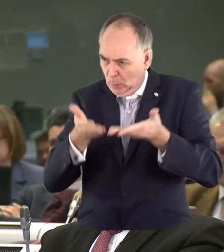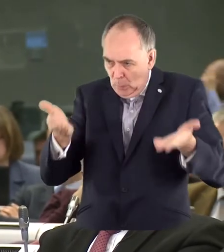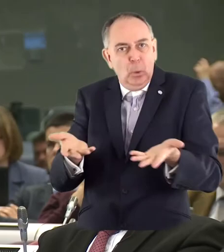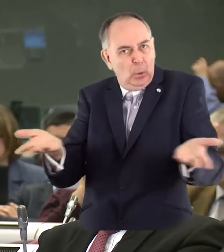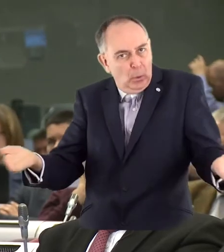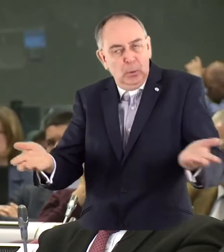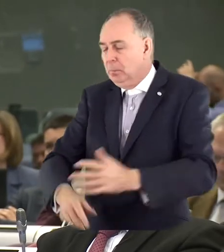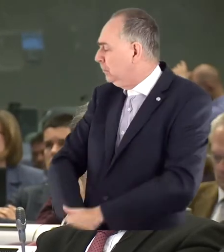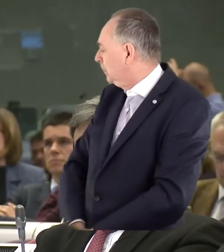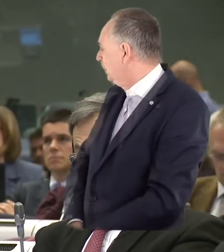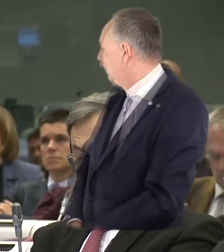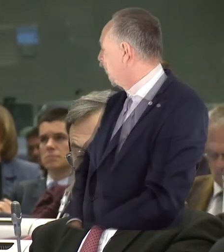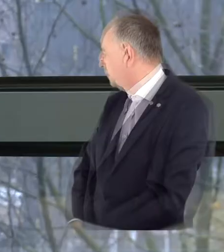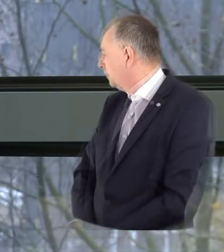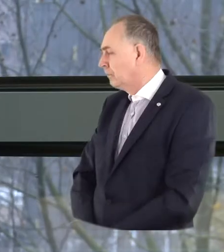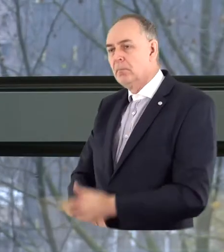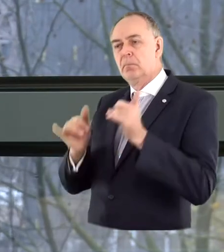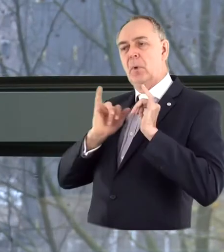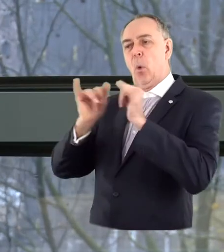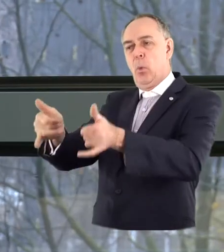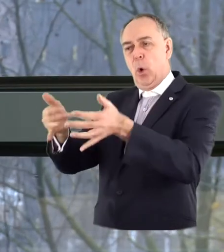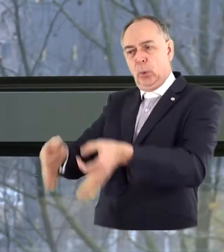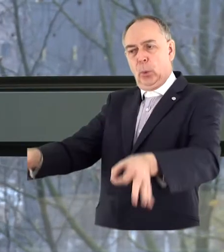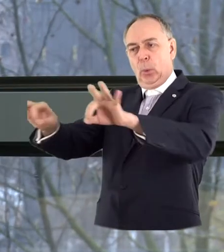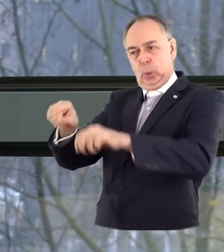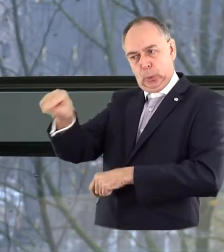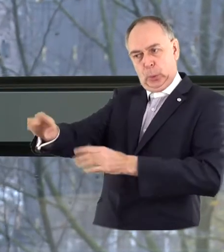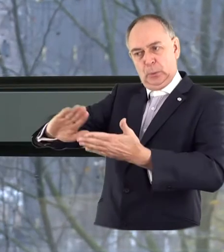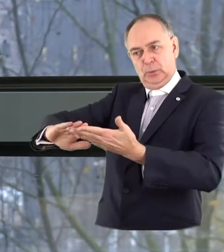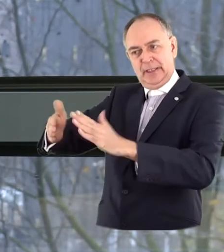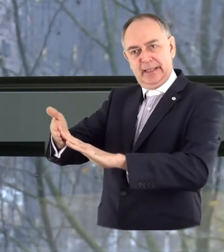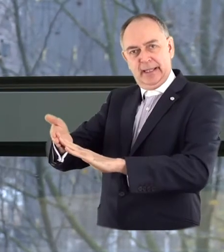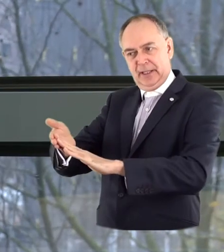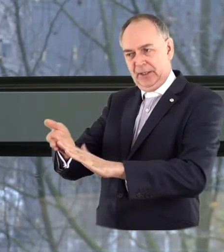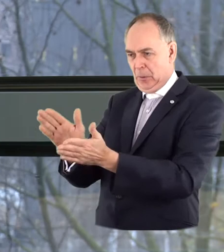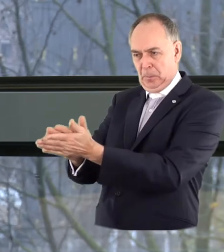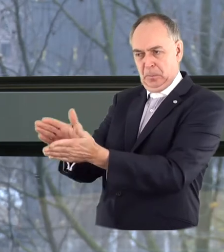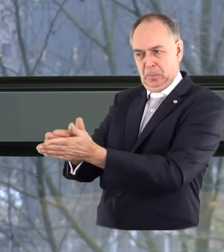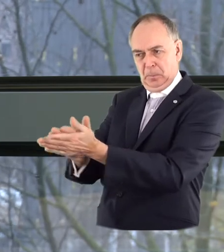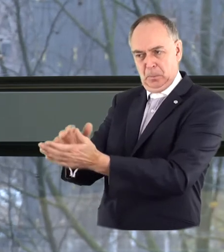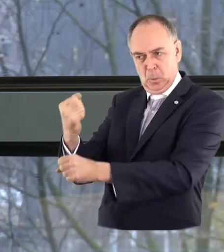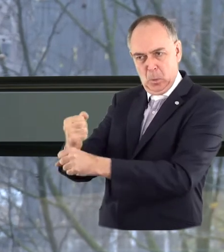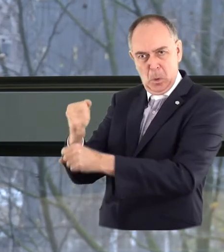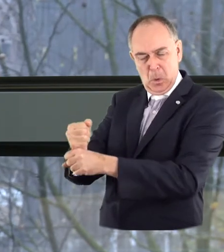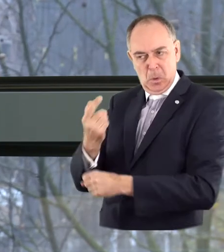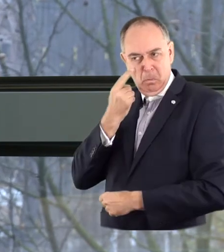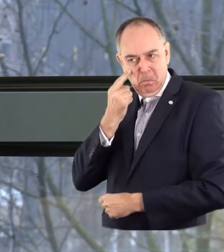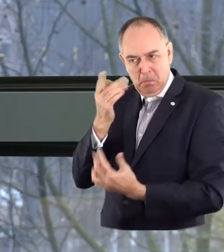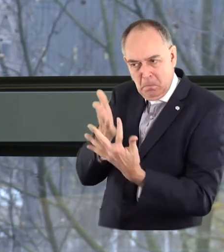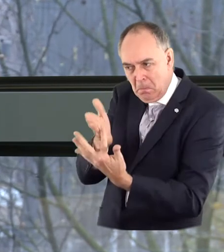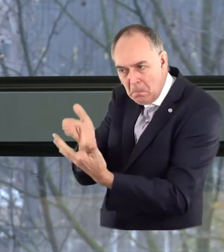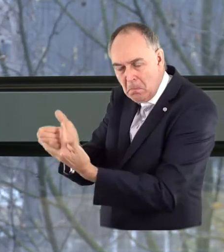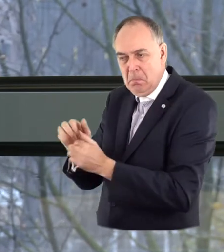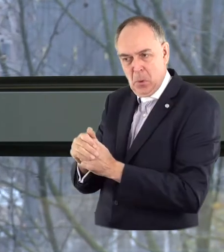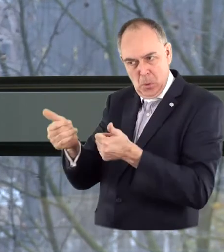The award is really important, not just for the particular city and the recognition that that that provides for the focus, for the effort,